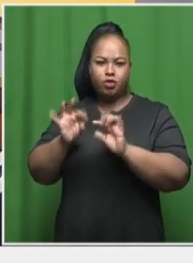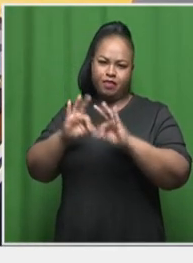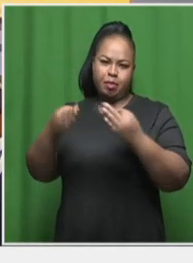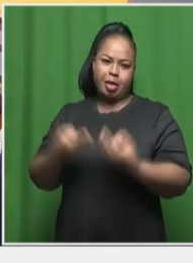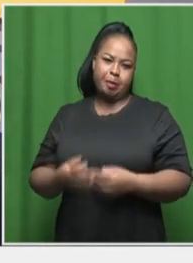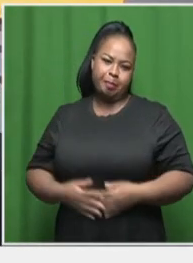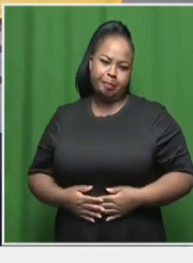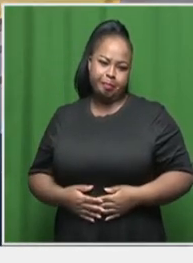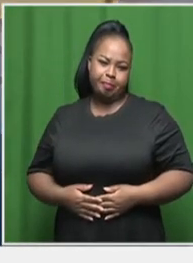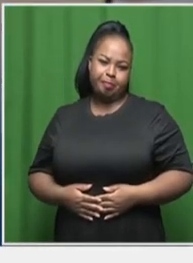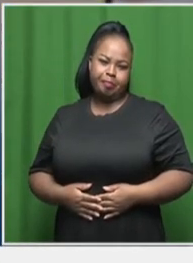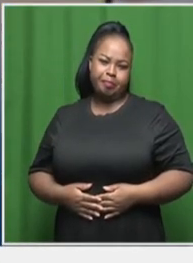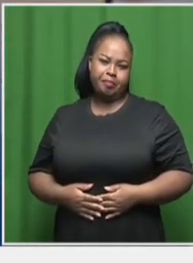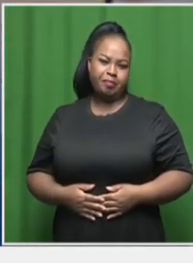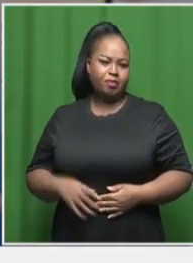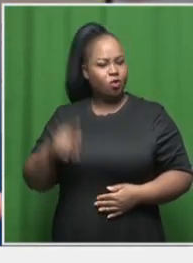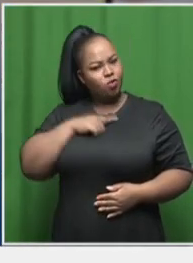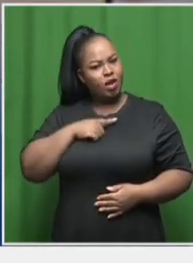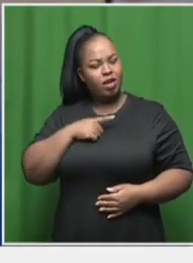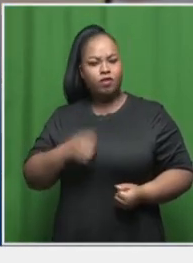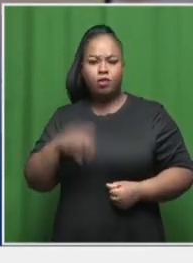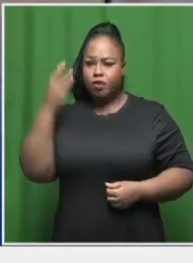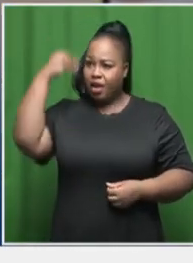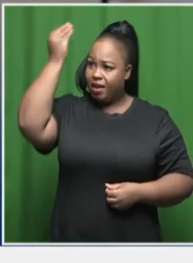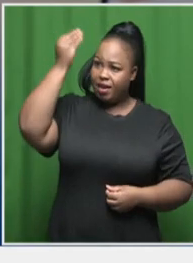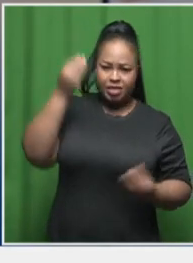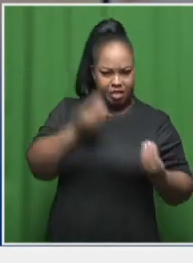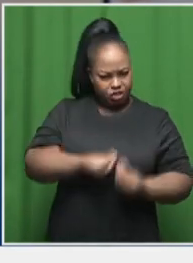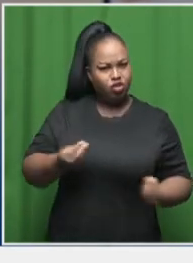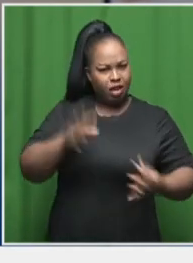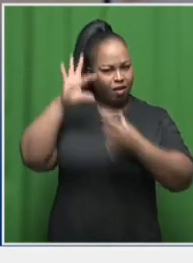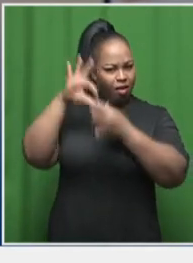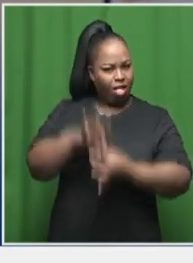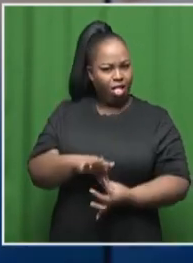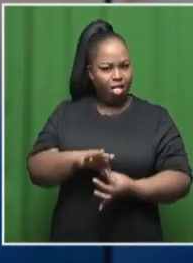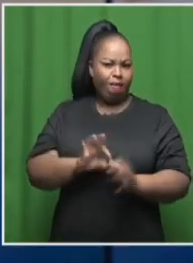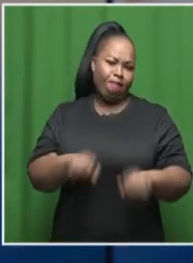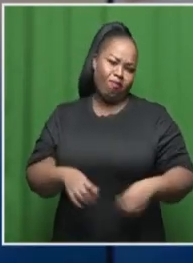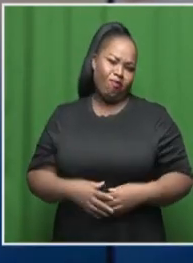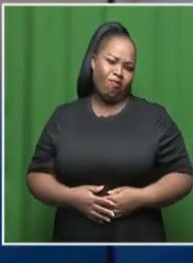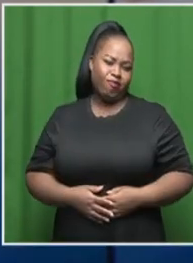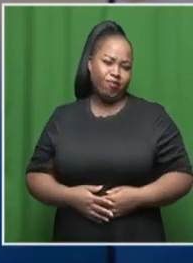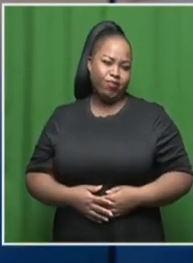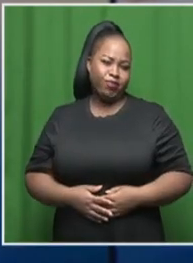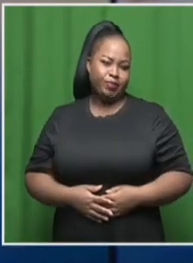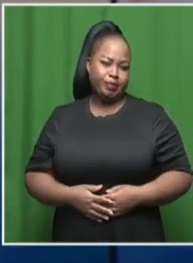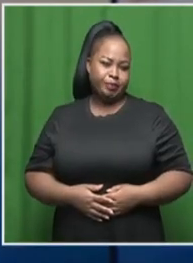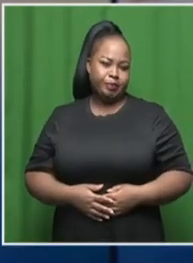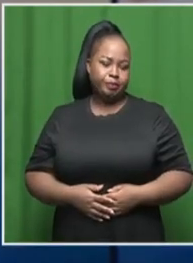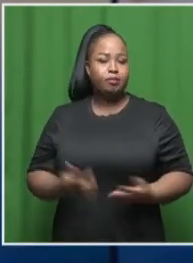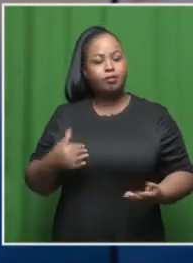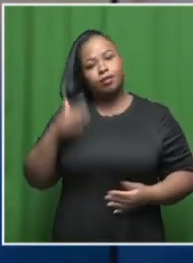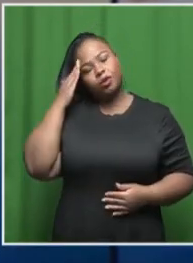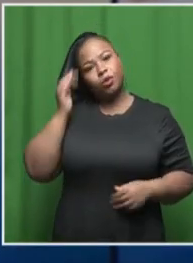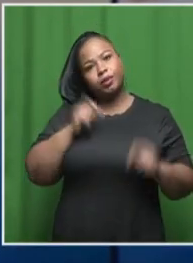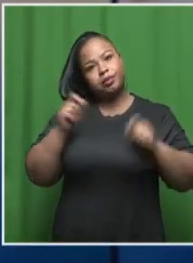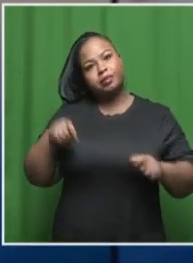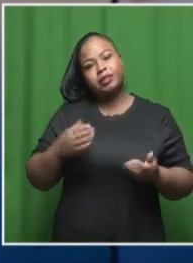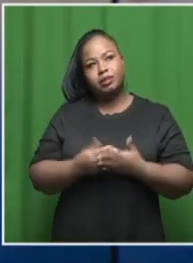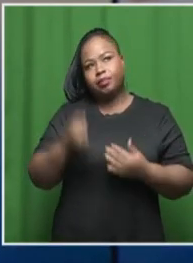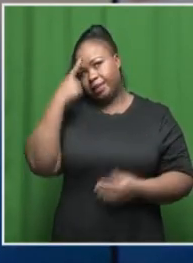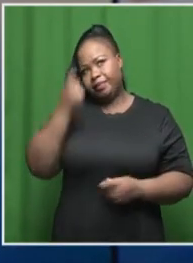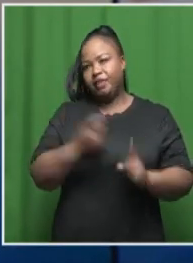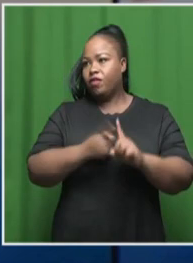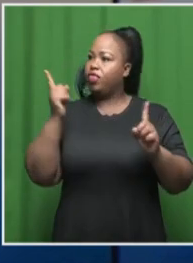family? Um, because it, because it appeals to both adults and kids, definitely. I mean, um, I know people have like a misconception